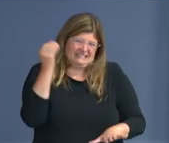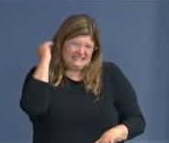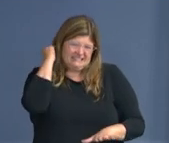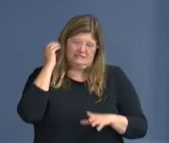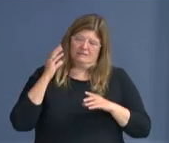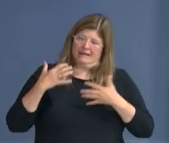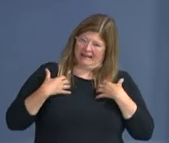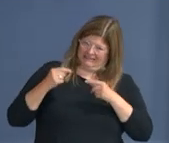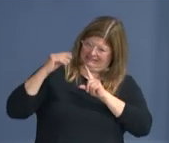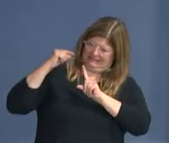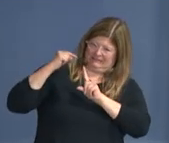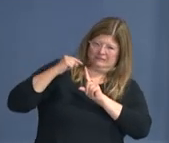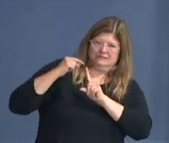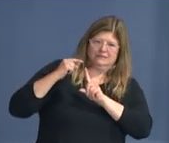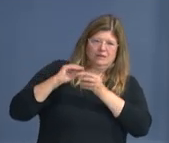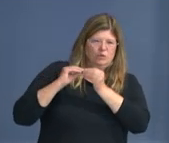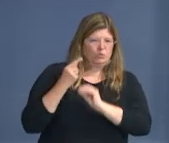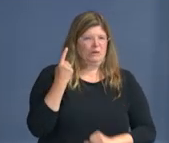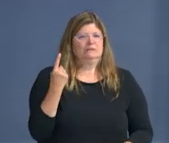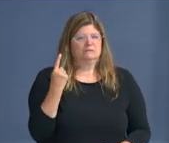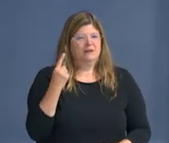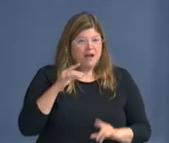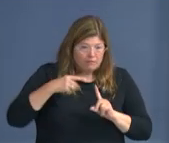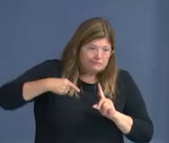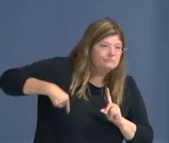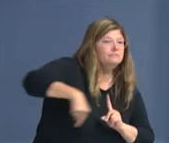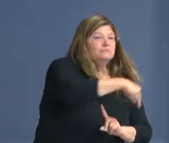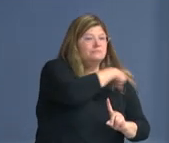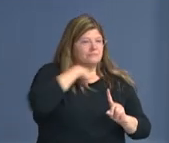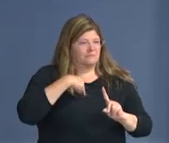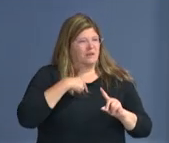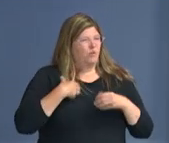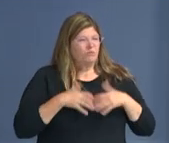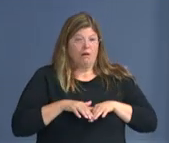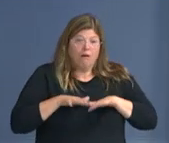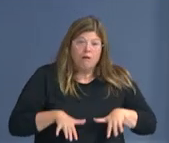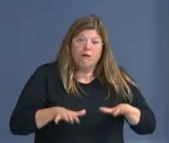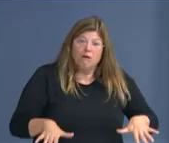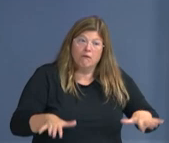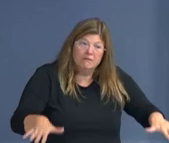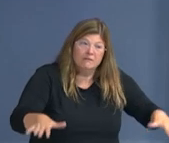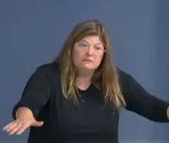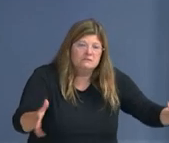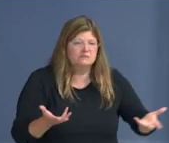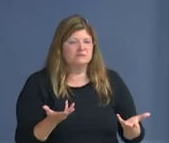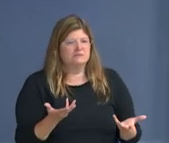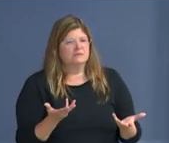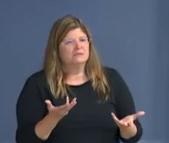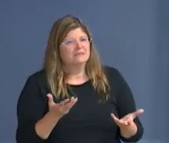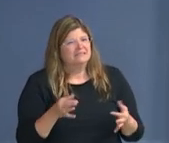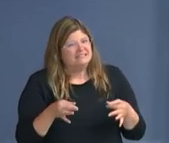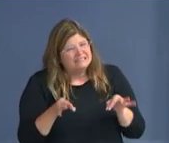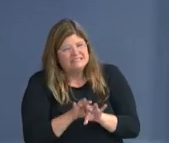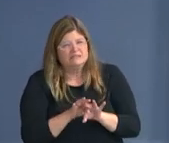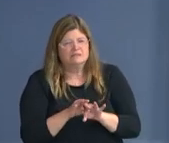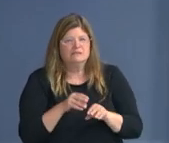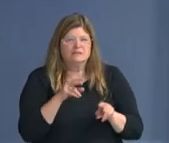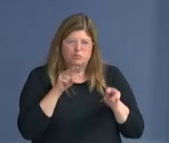guests on the day of the event is paramount to an event proceeding, or to their attending the event.